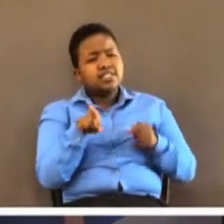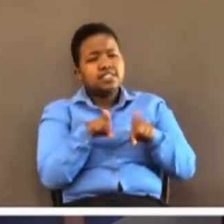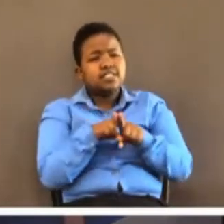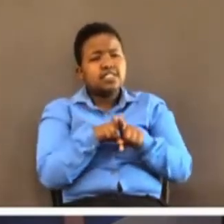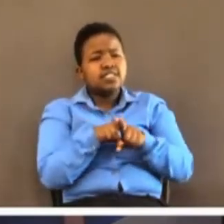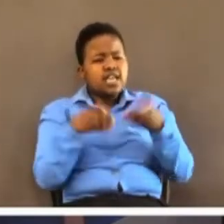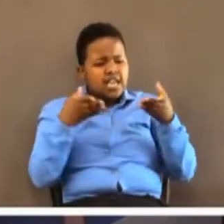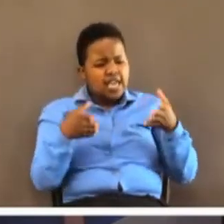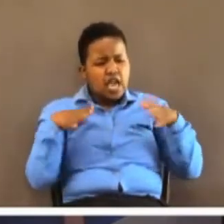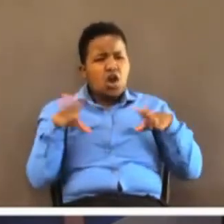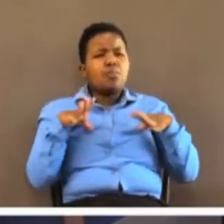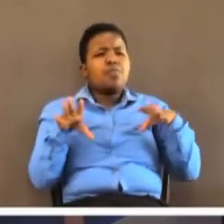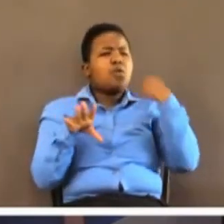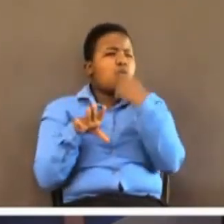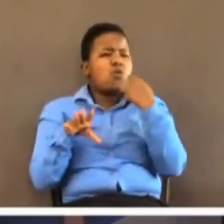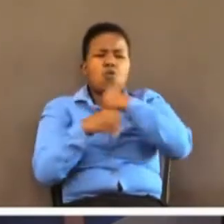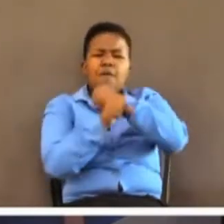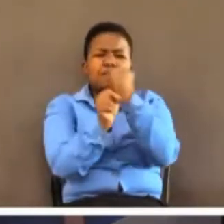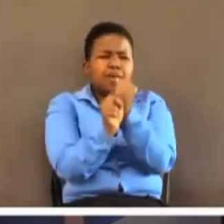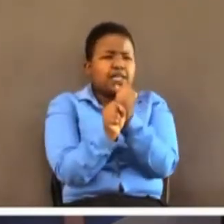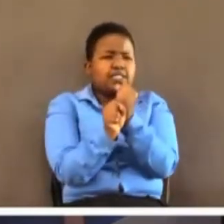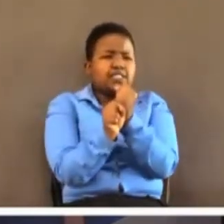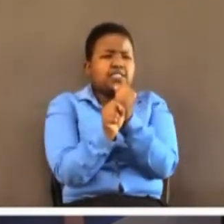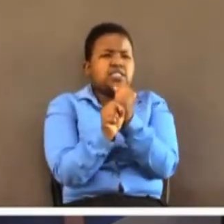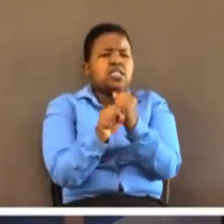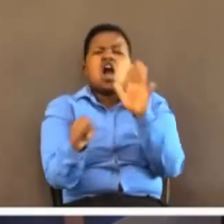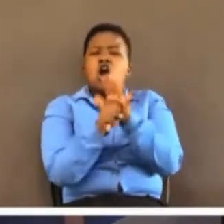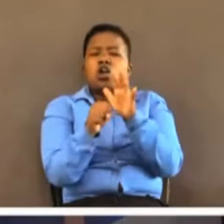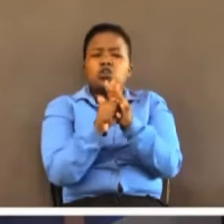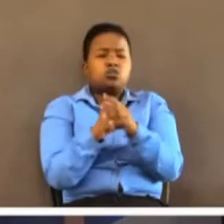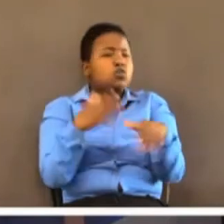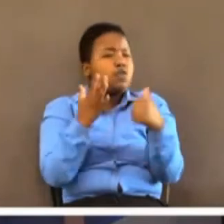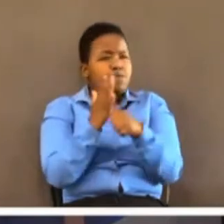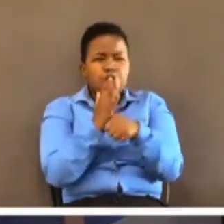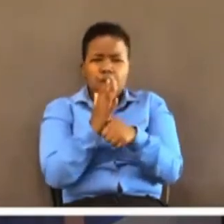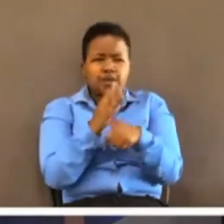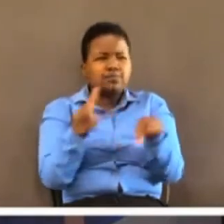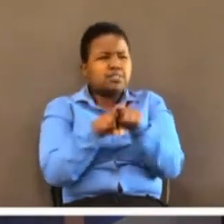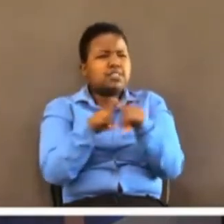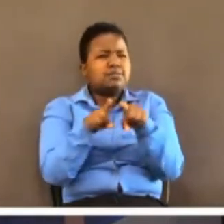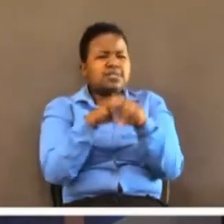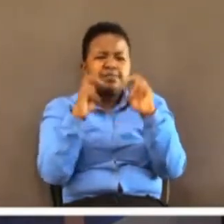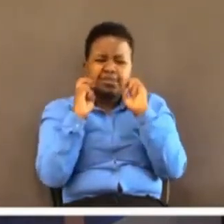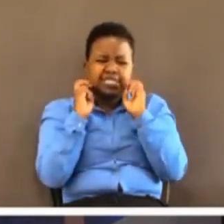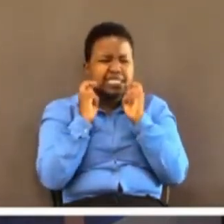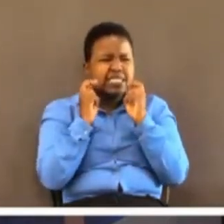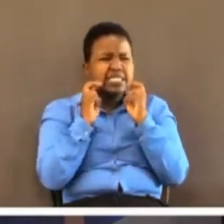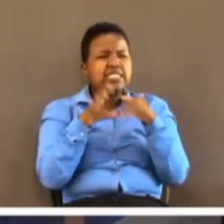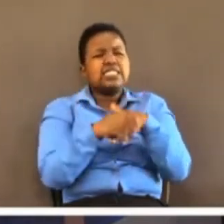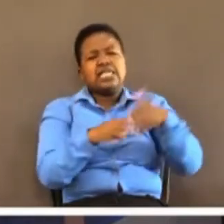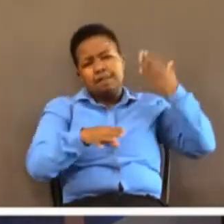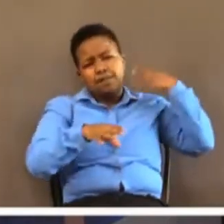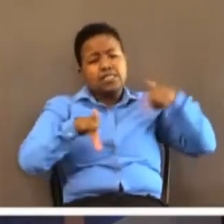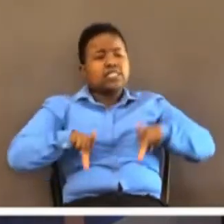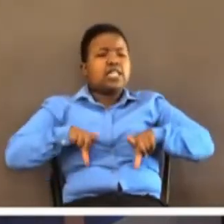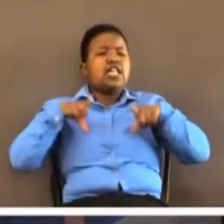are people here who could have made terrible mistakes in their past. There are people here who could have gone through